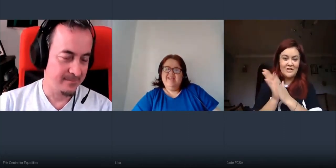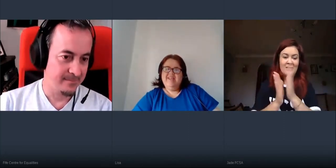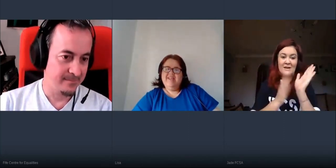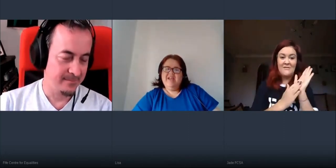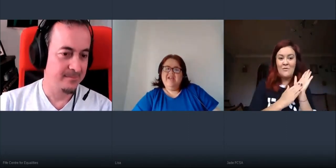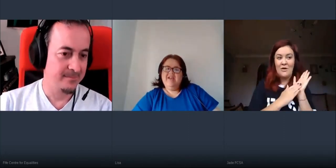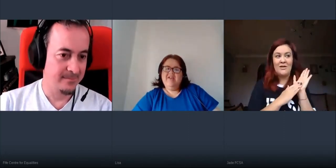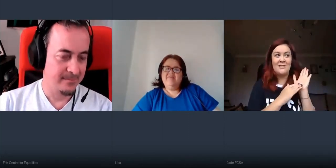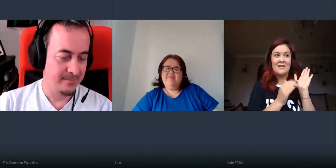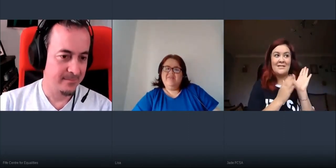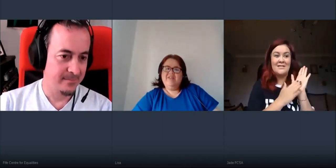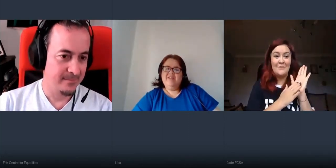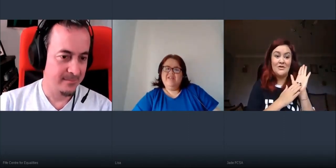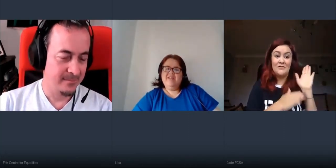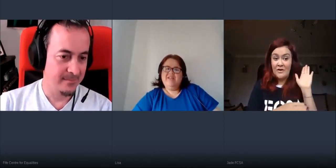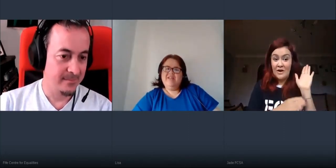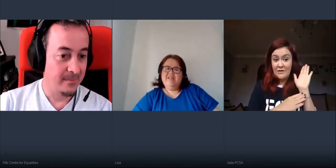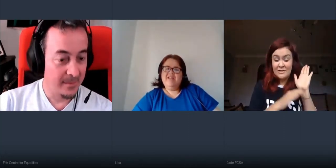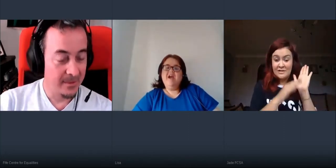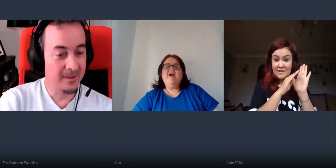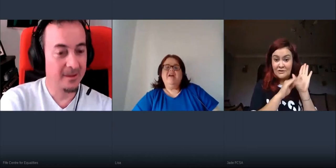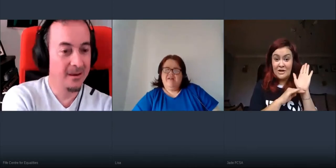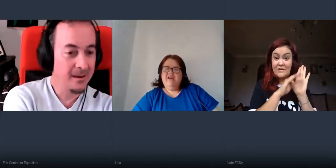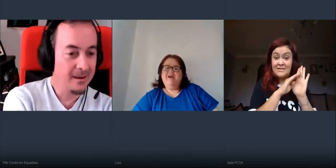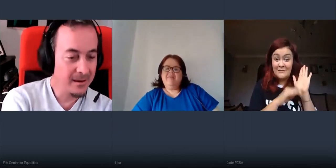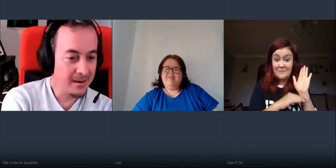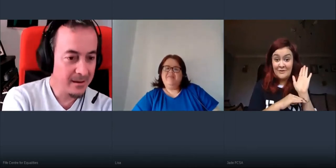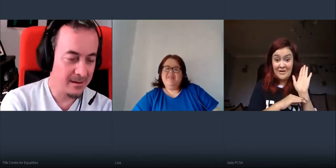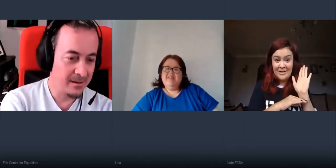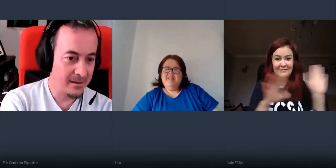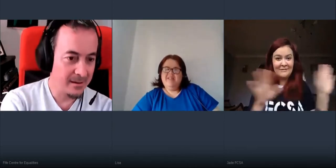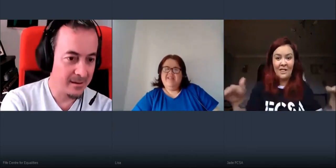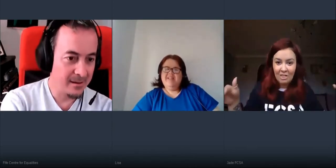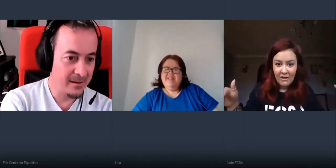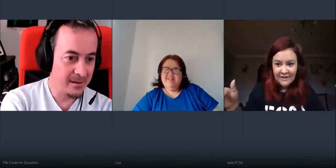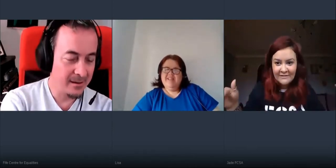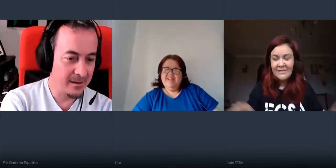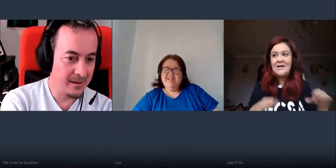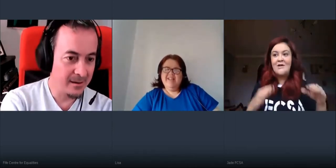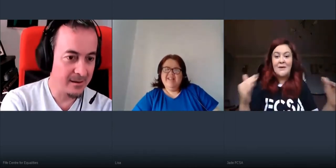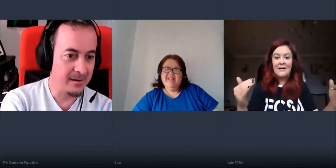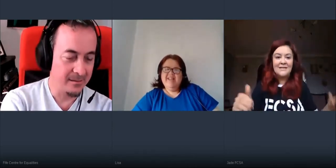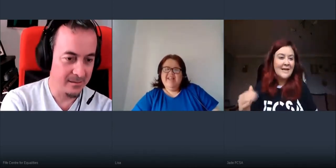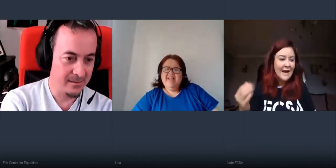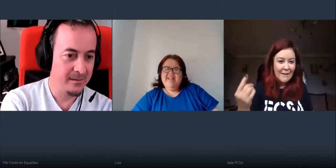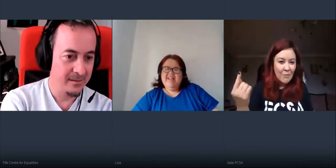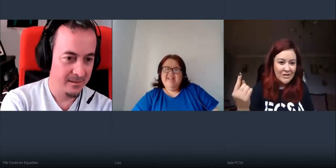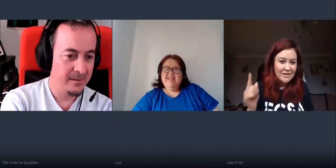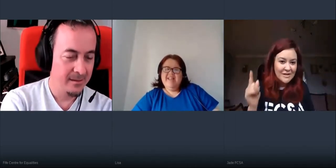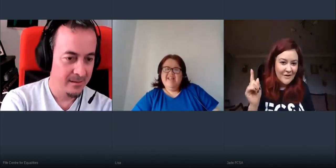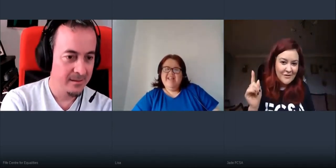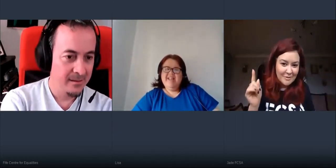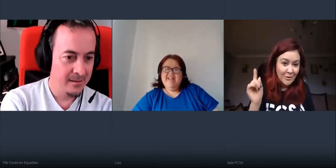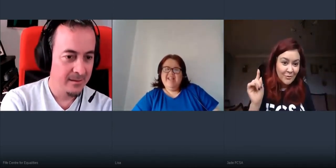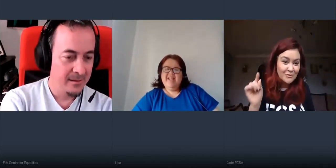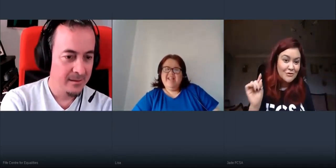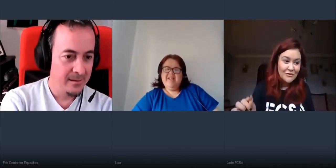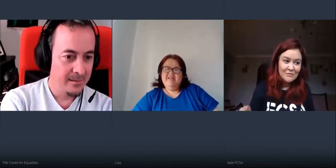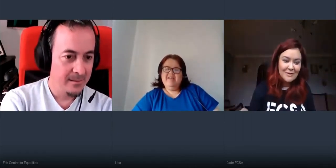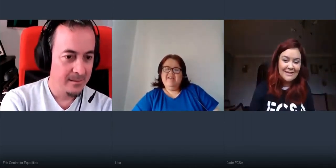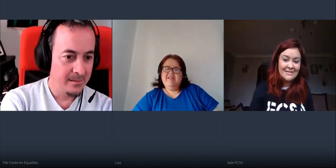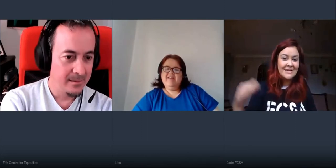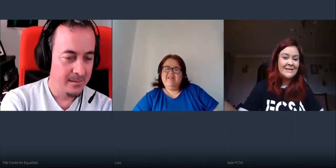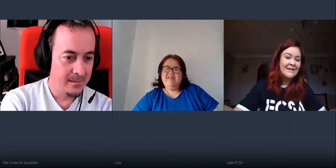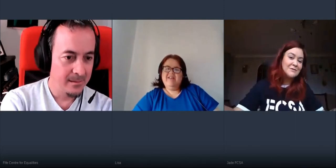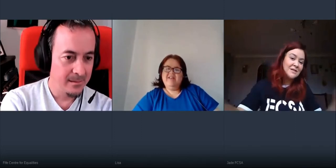and then they give you one it's like a temperature for your house and it tells you how to save money on your heating love it i'm wondering if other people will do fridge